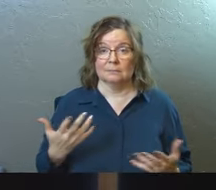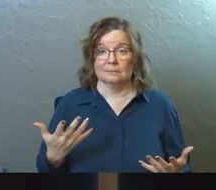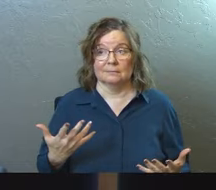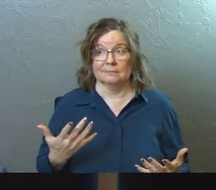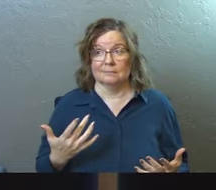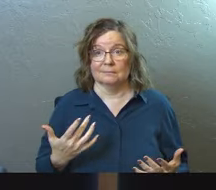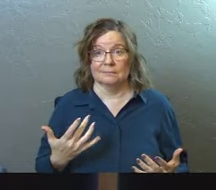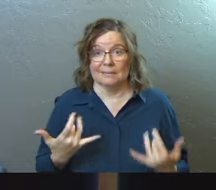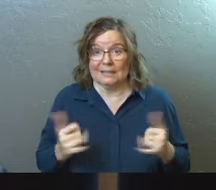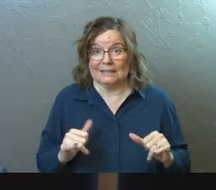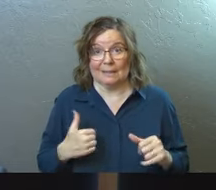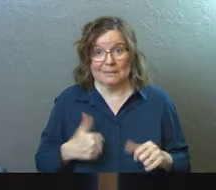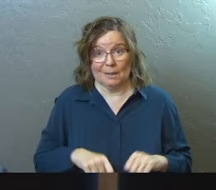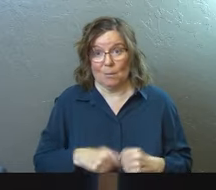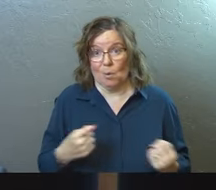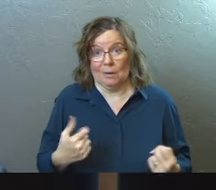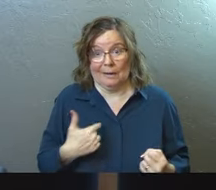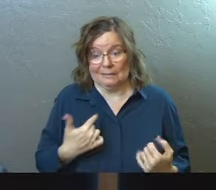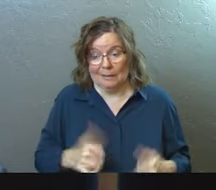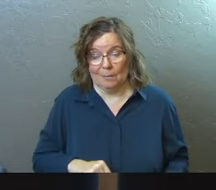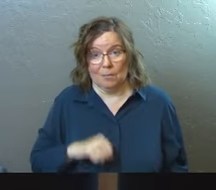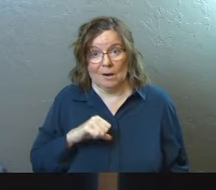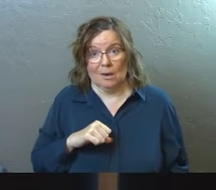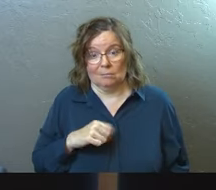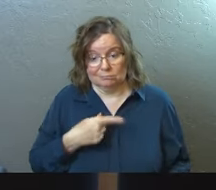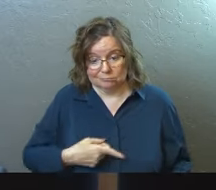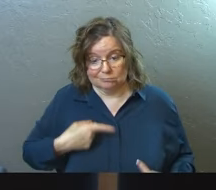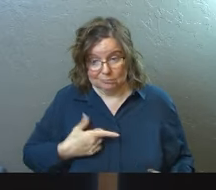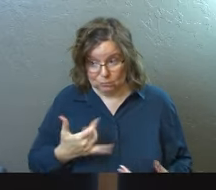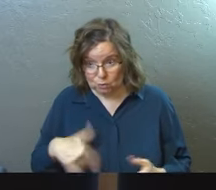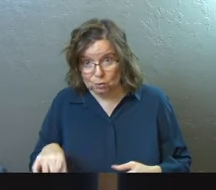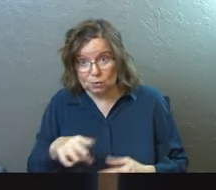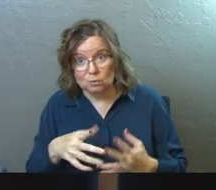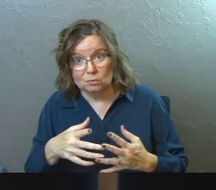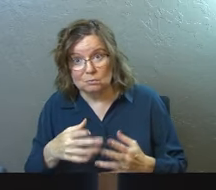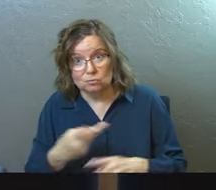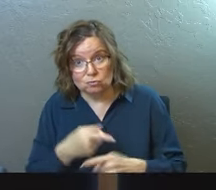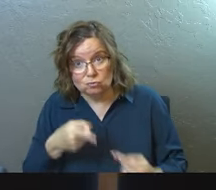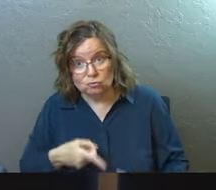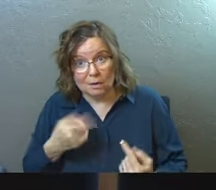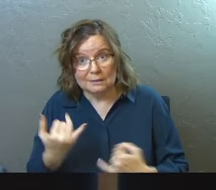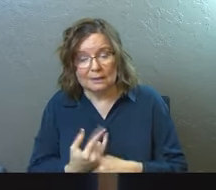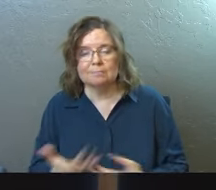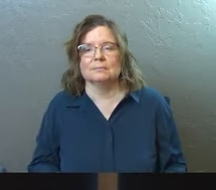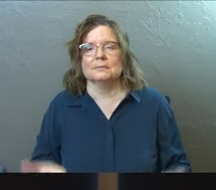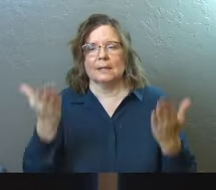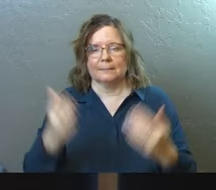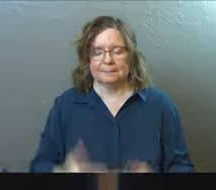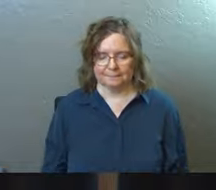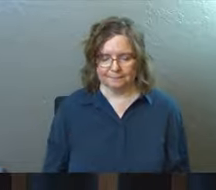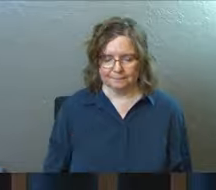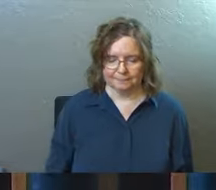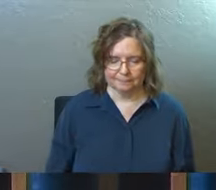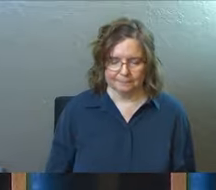I'm still broken. I still wrestle with this. Do you wrestle today? Why don't you guys stand?